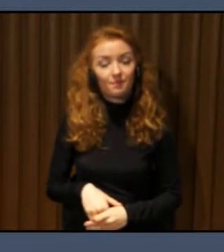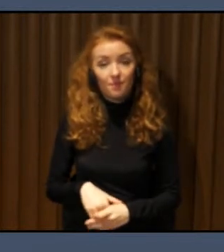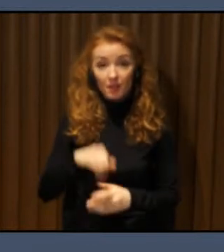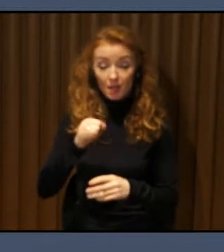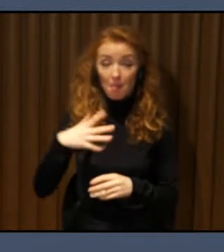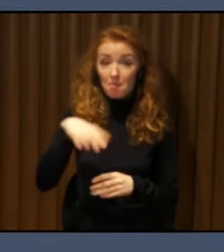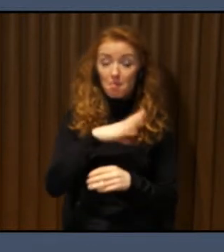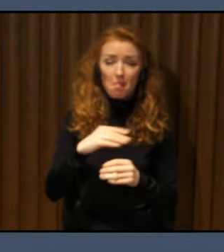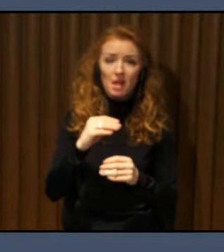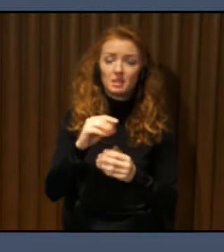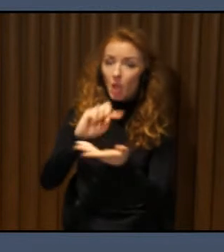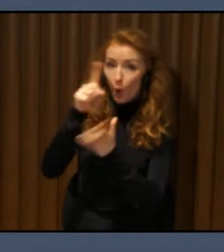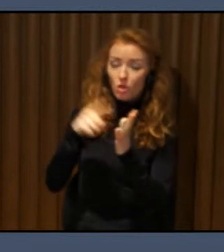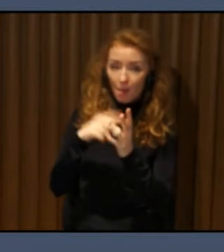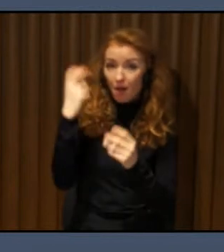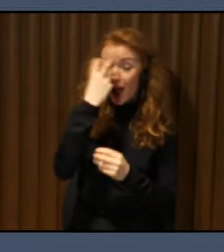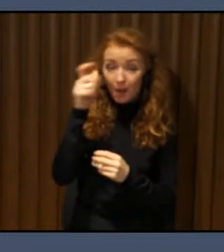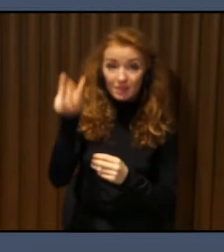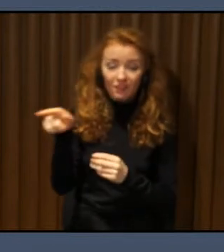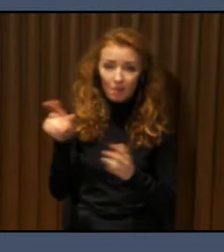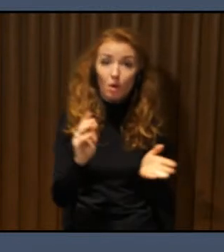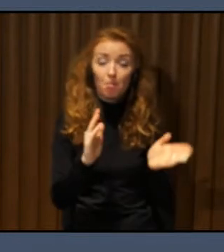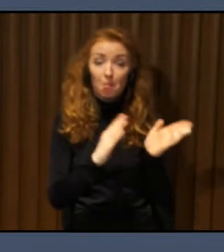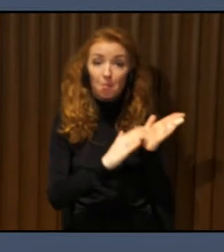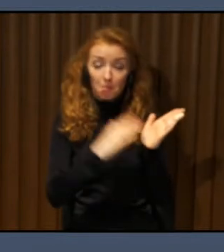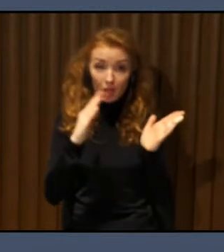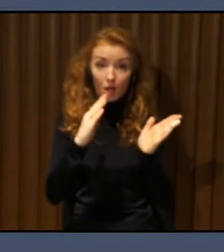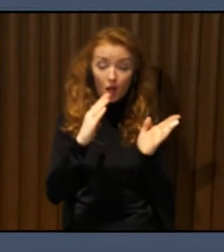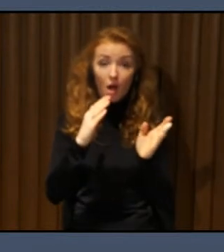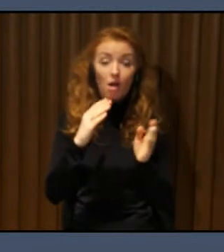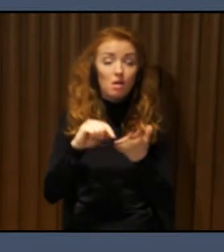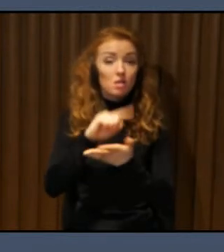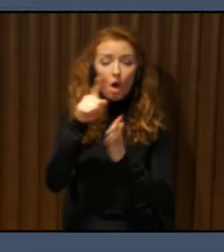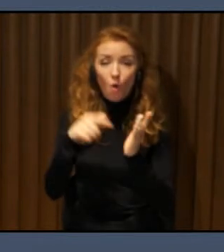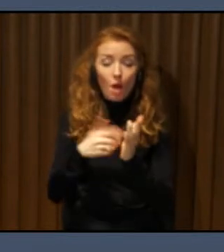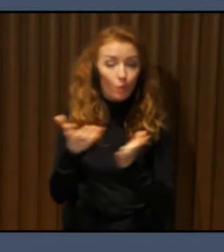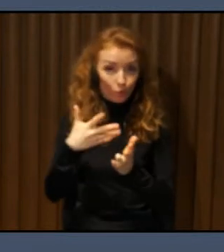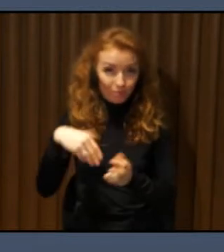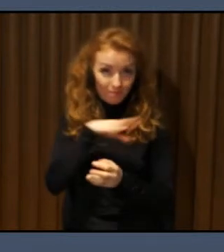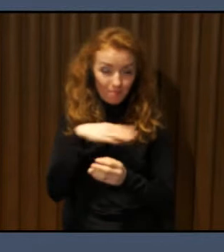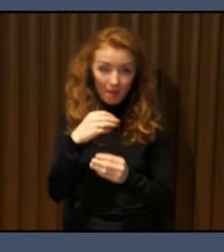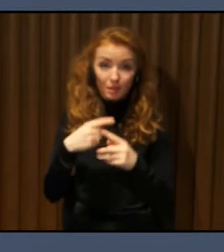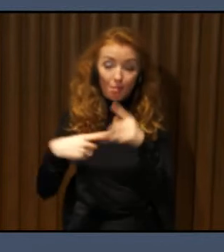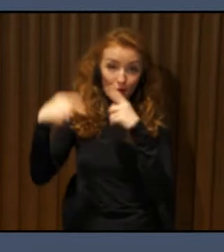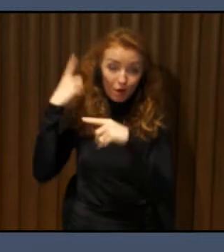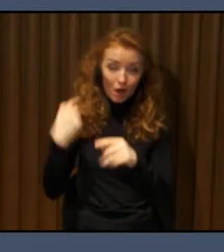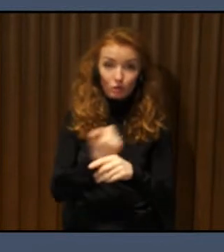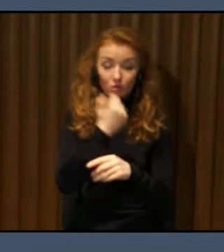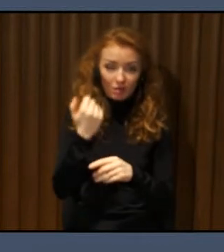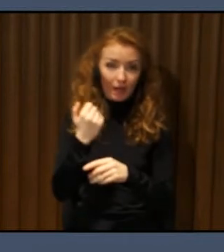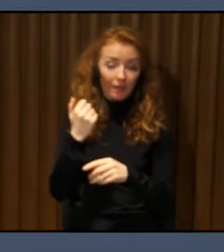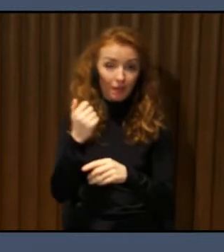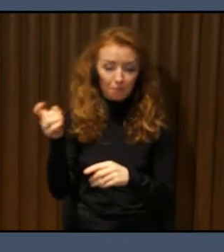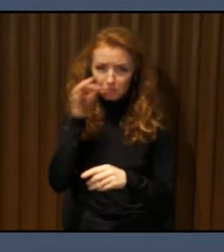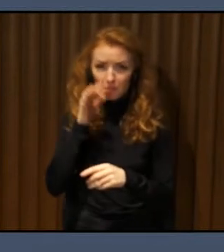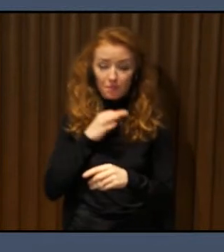course, with the COVID that came last year, the people doesn't want now to still touch those kind of buttons.